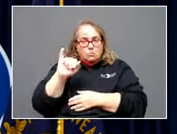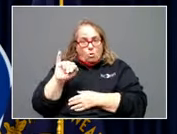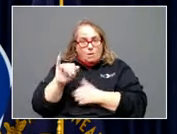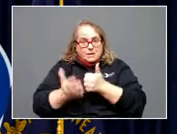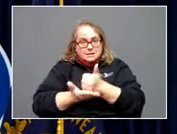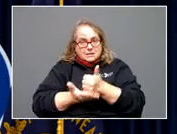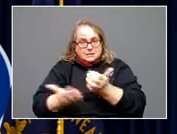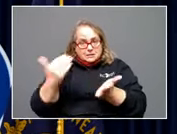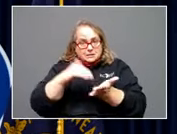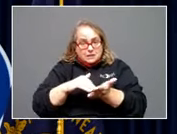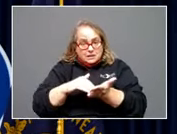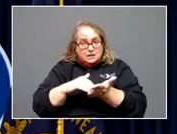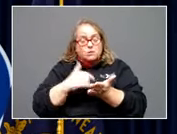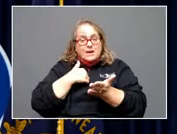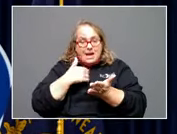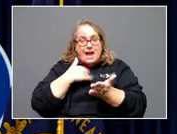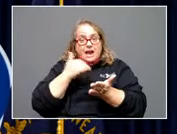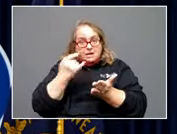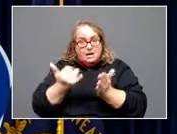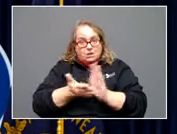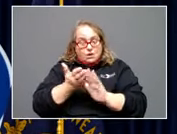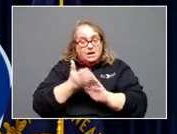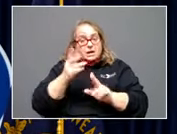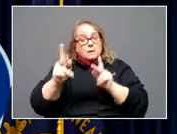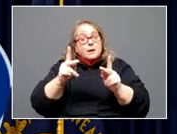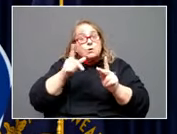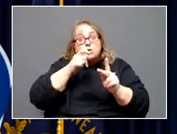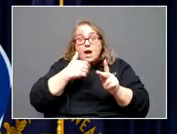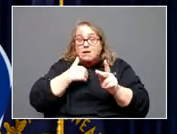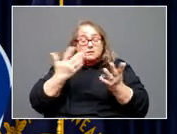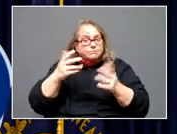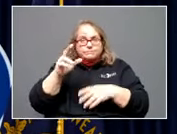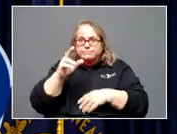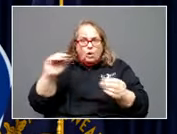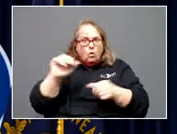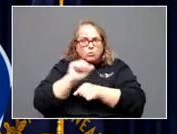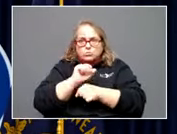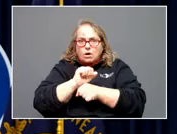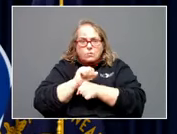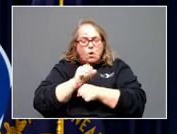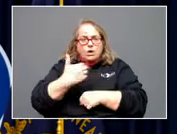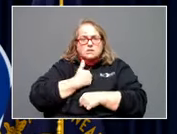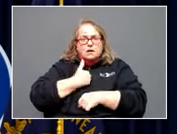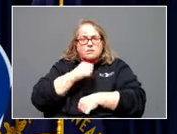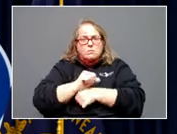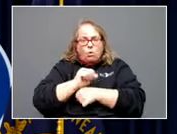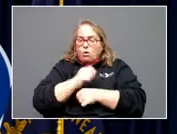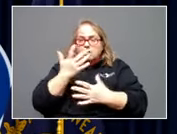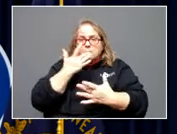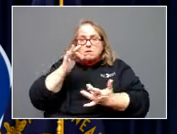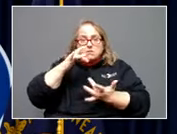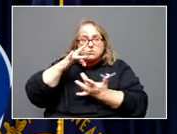have this up and running. So individuals who have become unemployed or those who are self-employed and had work interrupted in 14